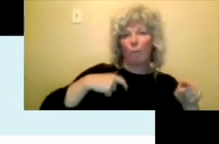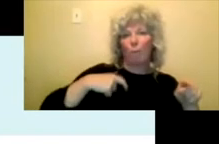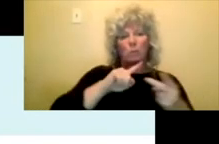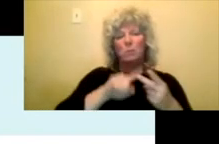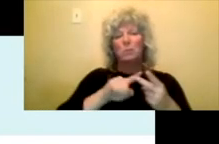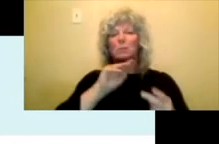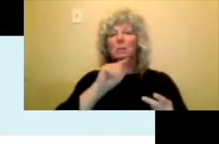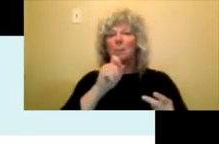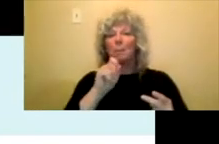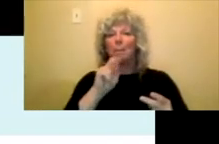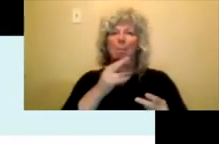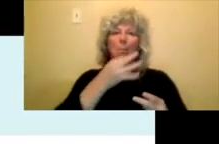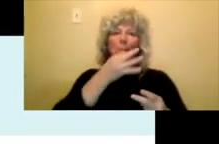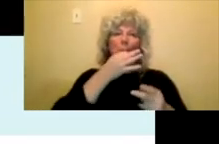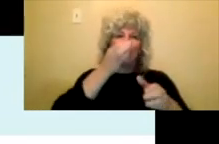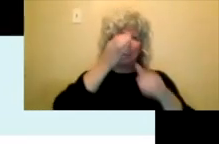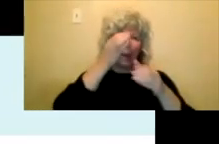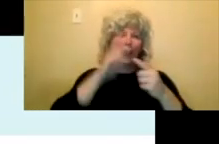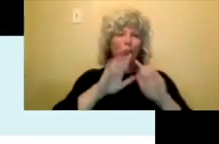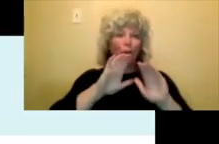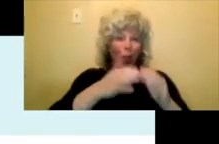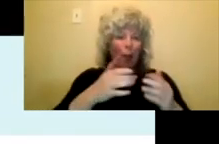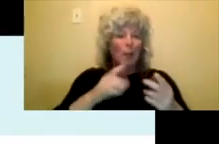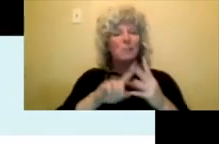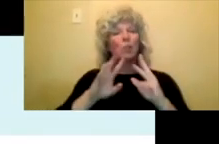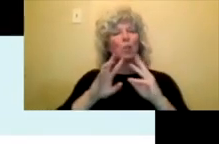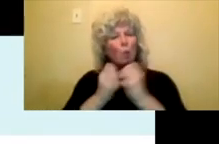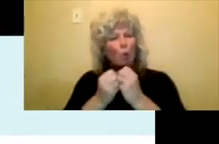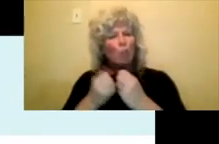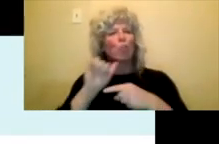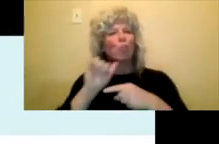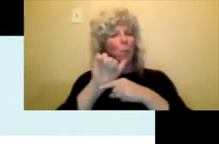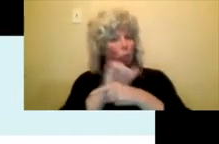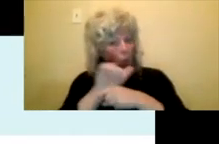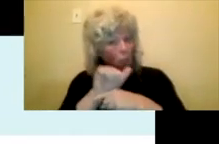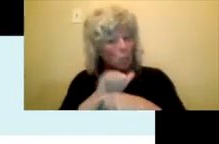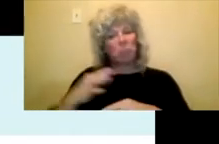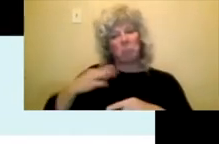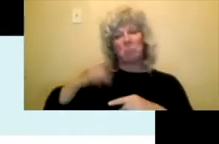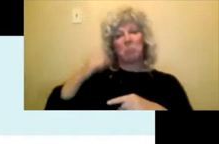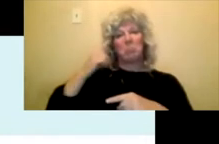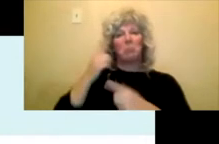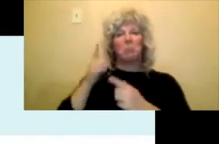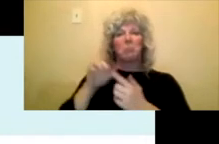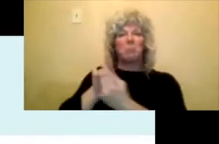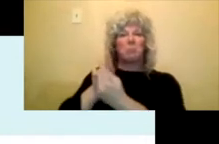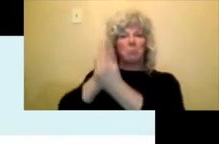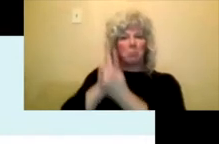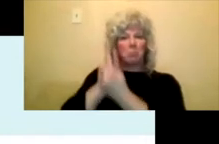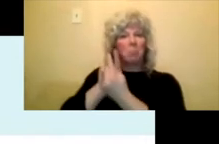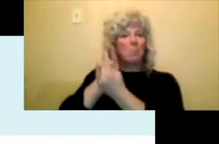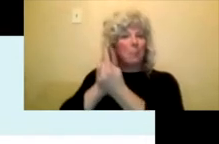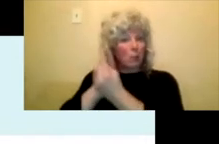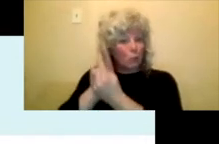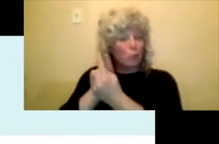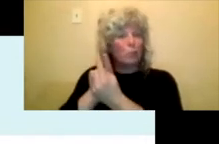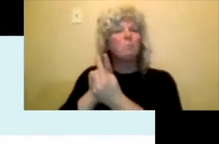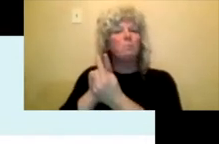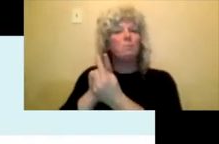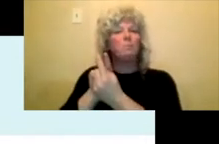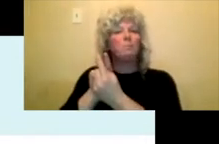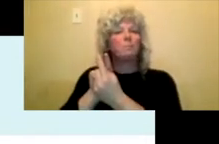workshops, or training courses. Um, you can apply for mentorship to help cover the costs of develop, uh, developmental